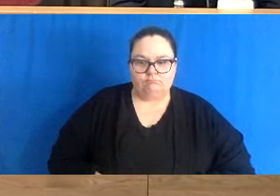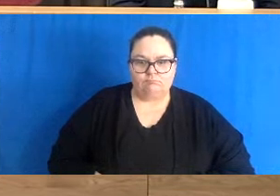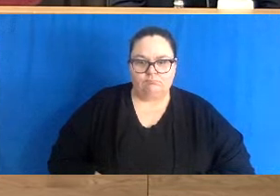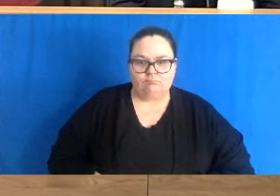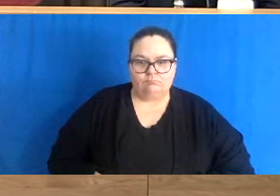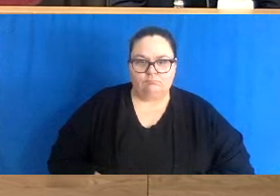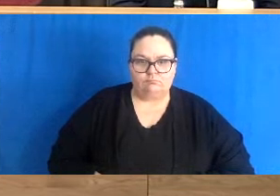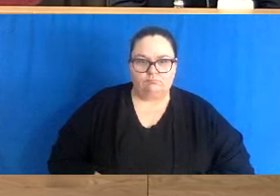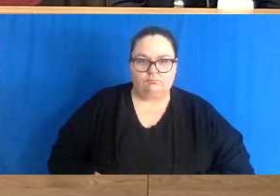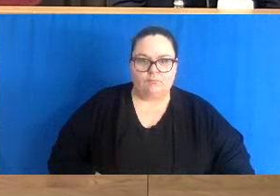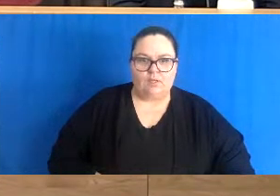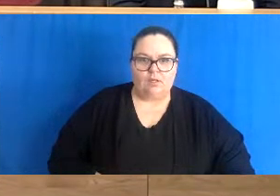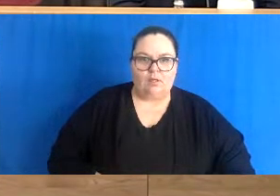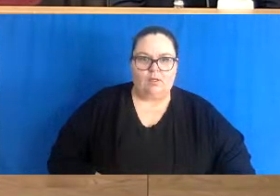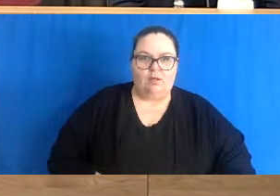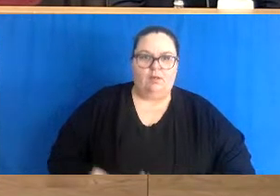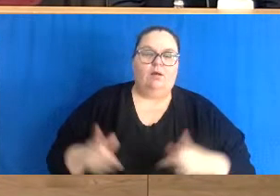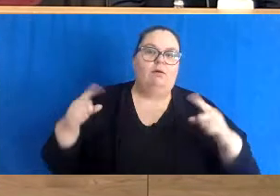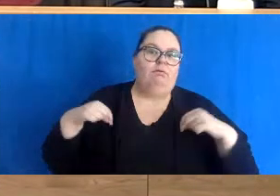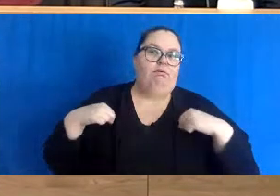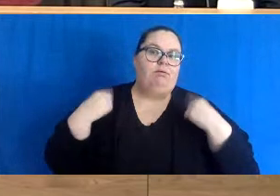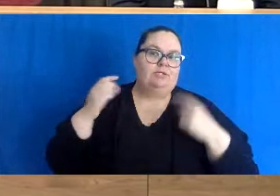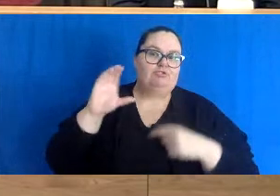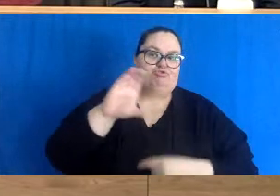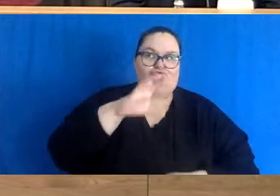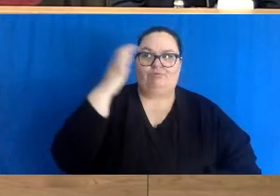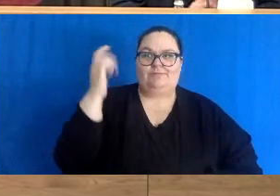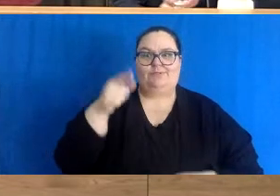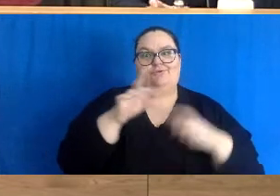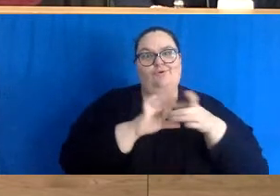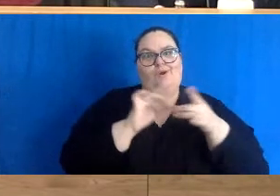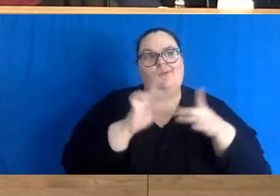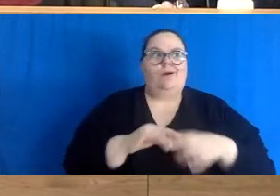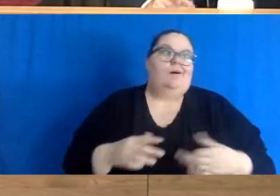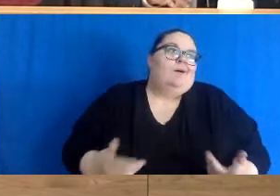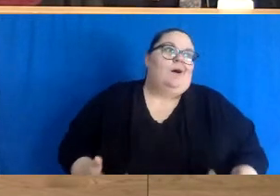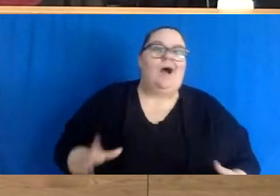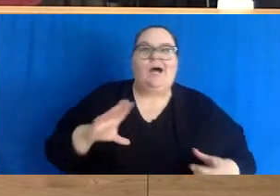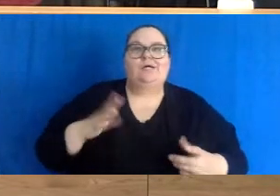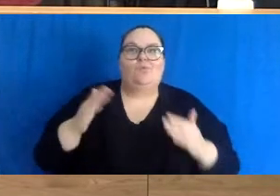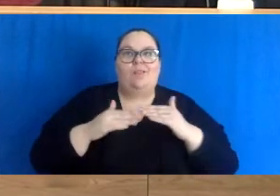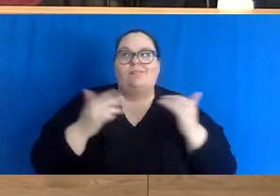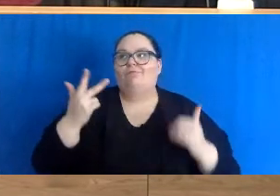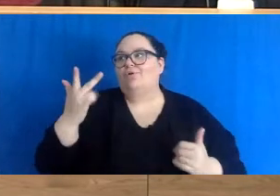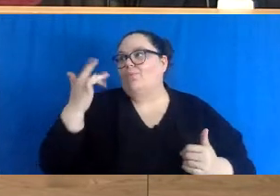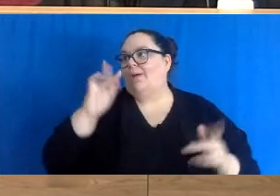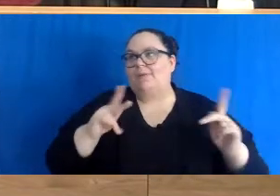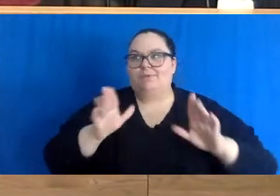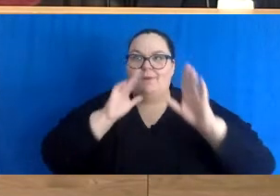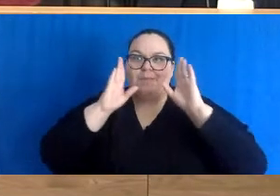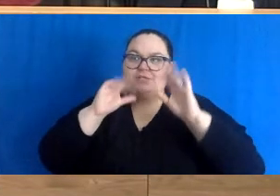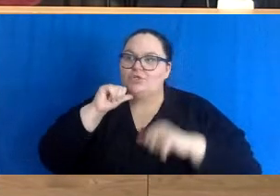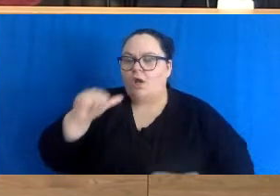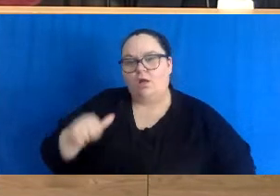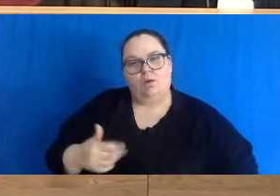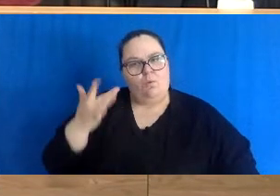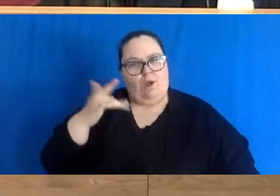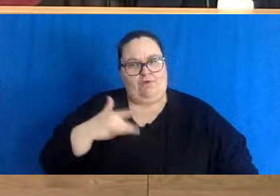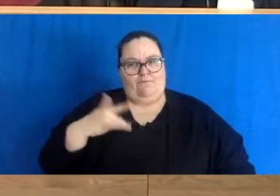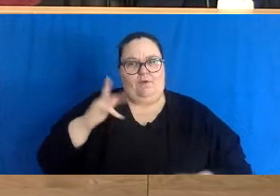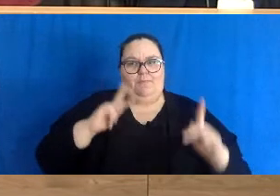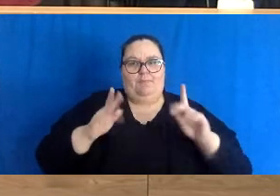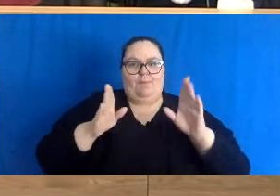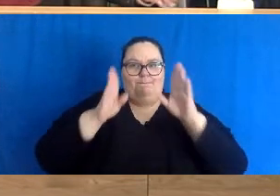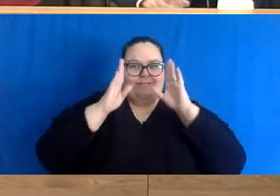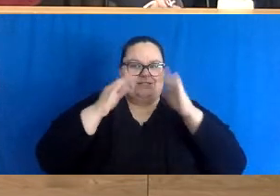anyone's going to listen to me. So here we are going to level three. I would like to understand why you think people will listen to you now.